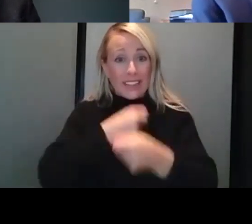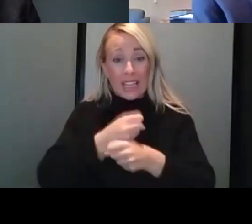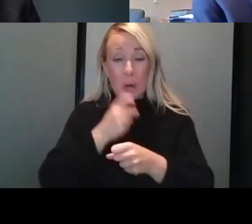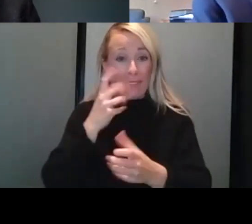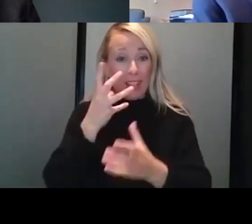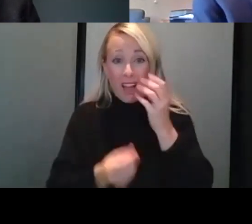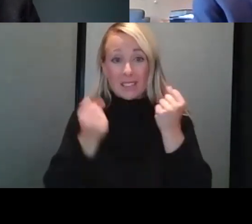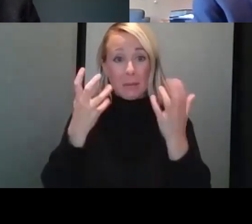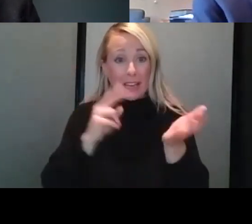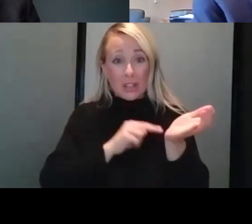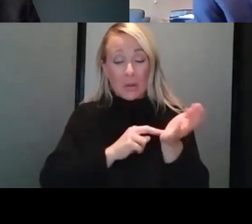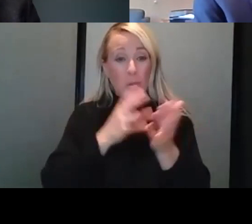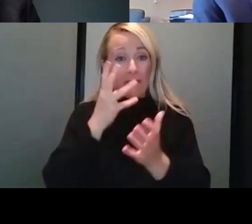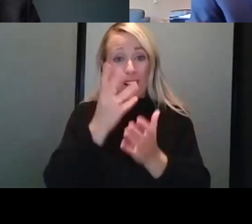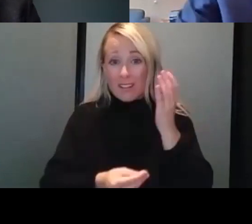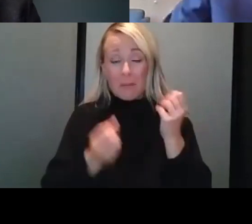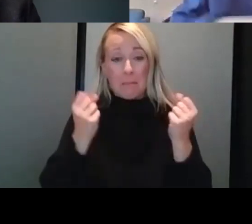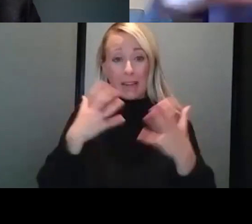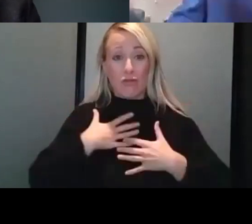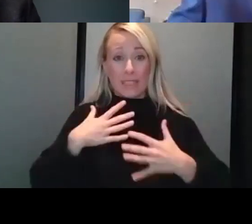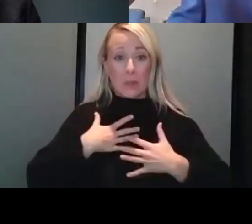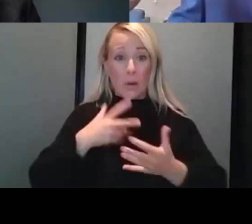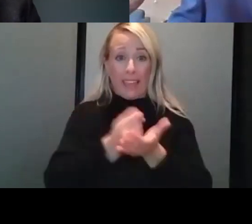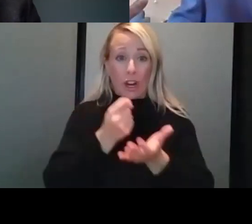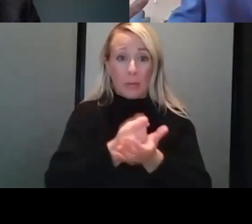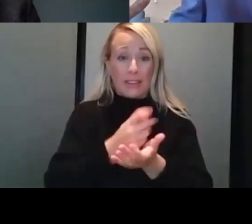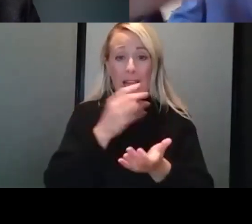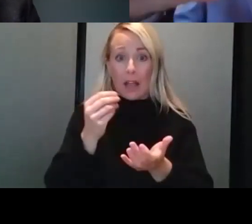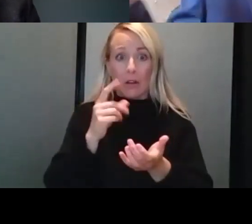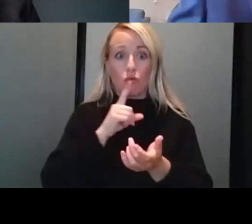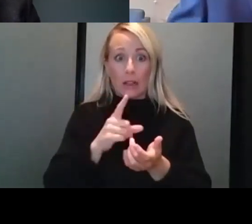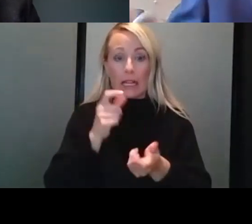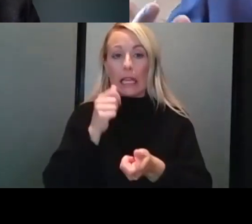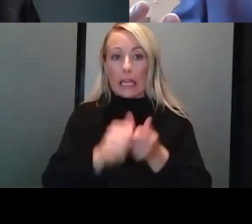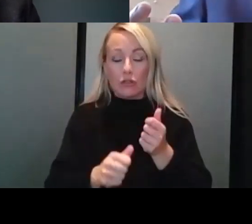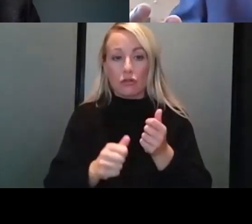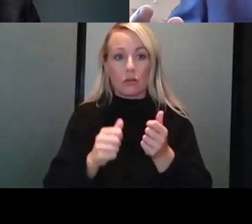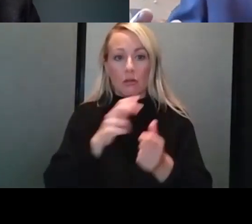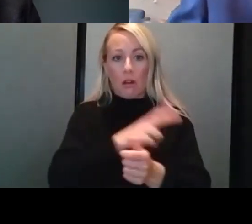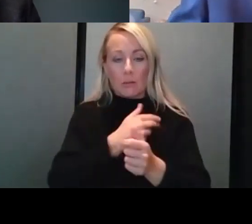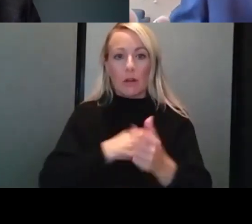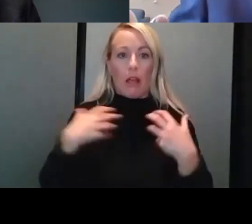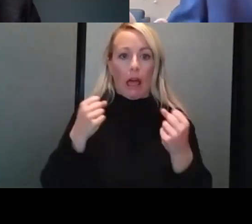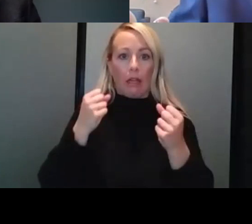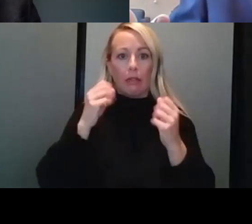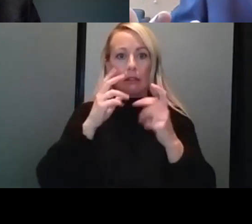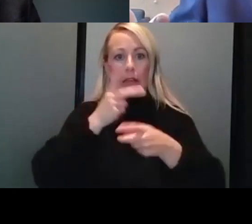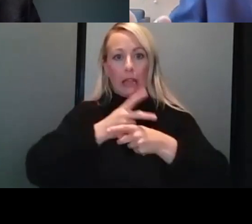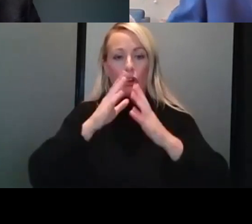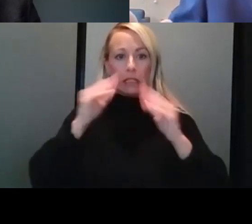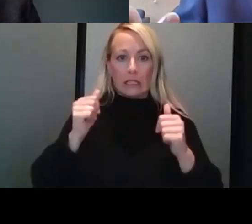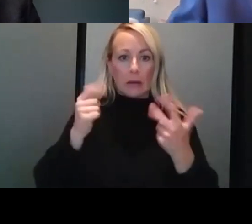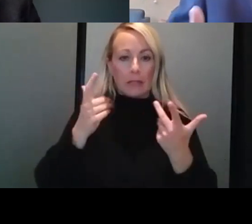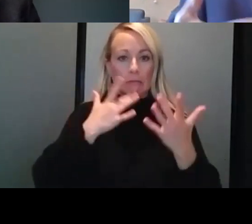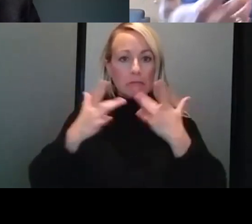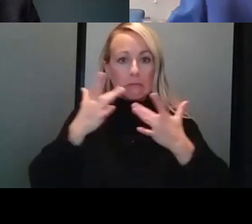we've lost a lot of respiratory therapists, and every healthcare system is facing that. So this surges in our region. And